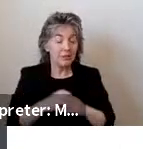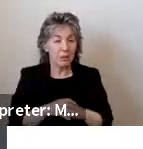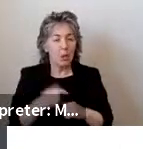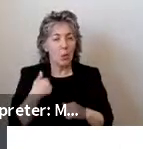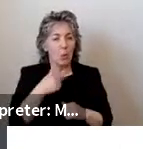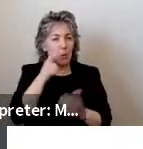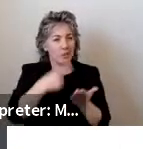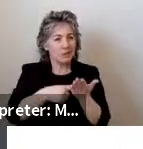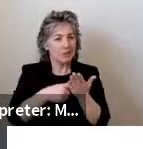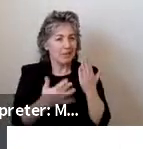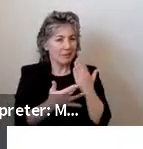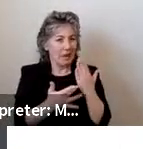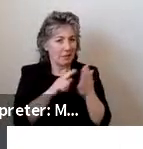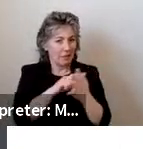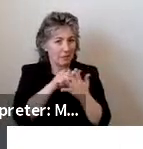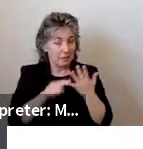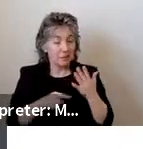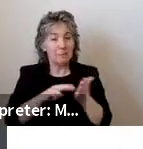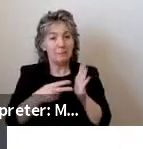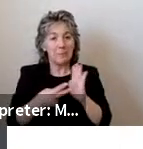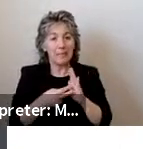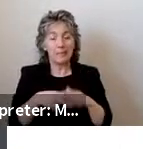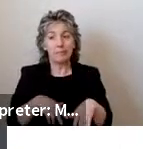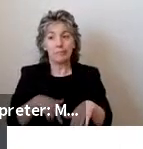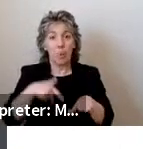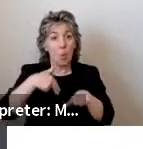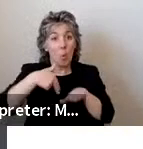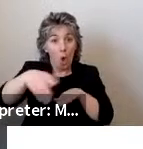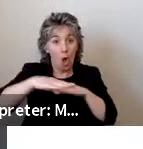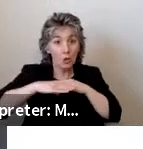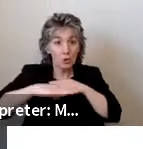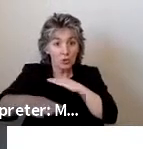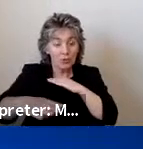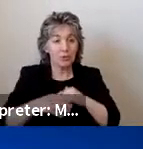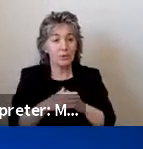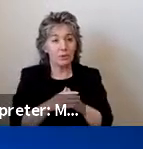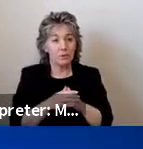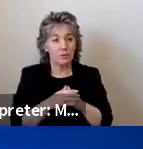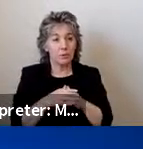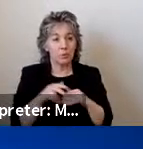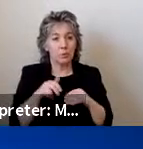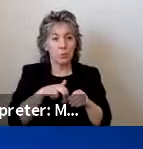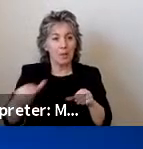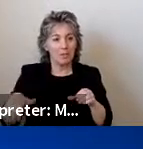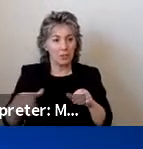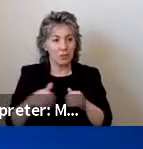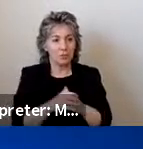on briefly, and these include everything from walking surfaces to elimination. Next slide.